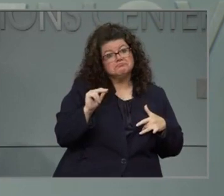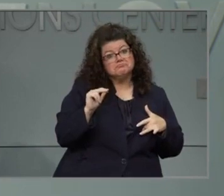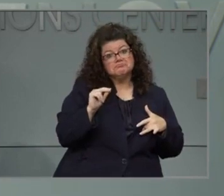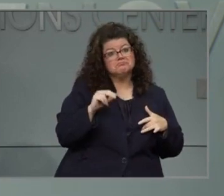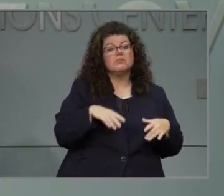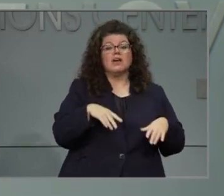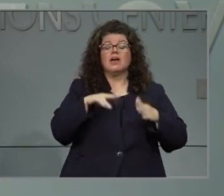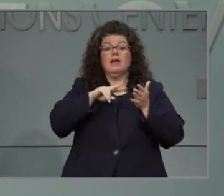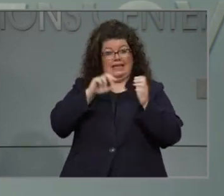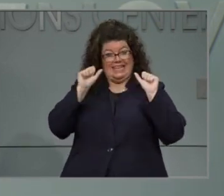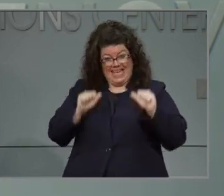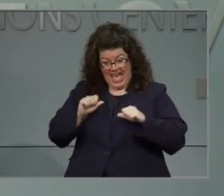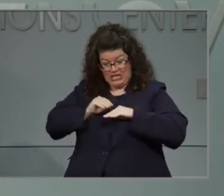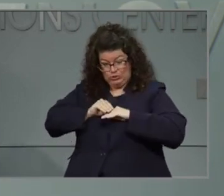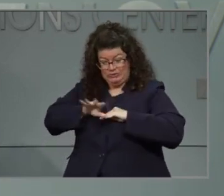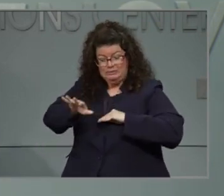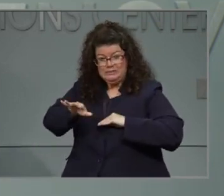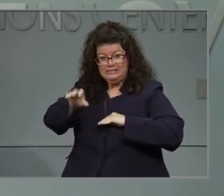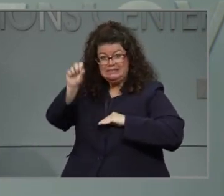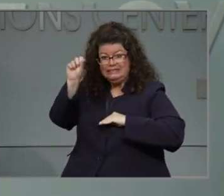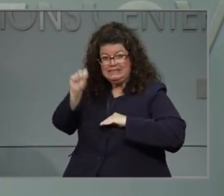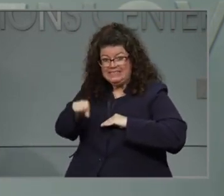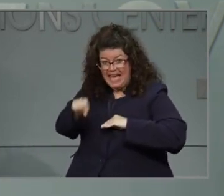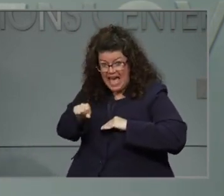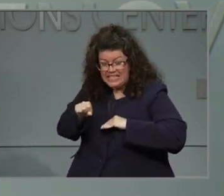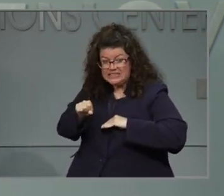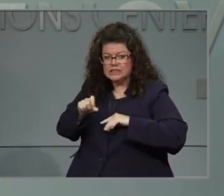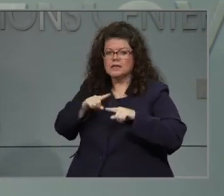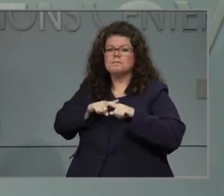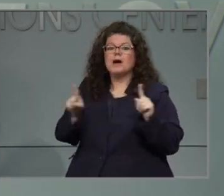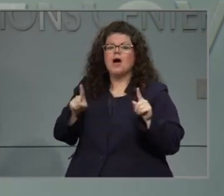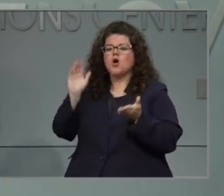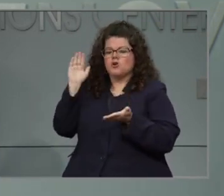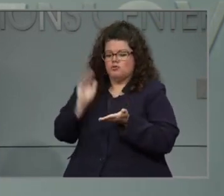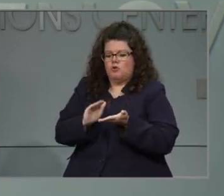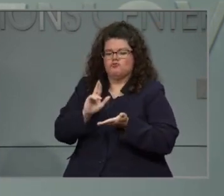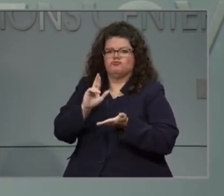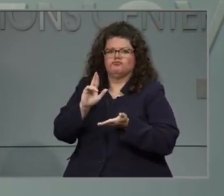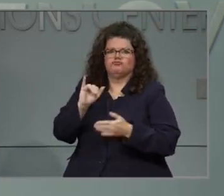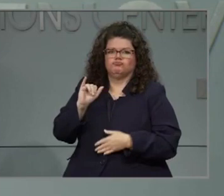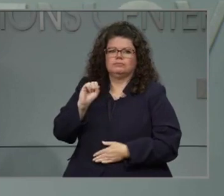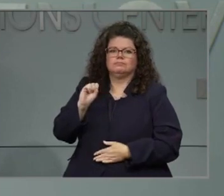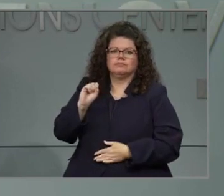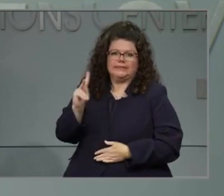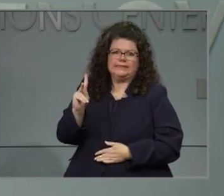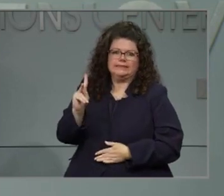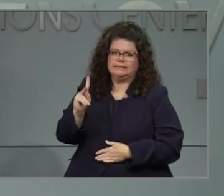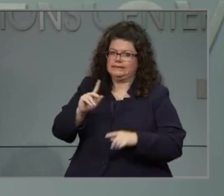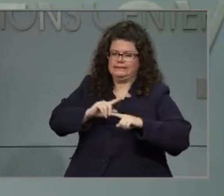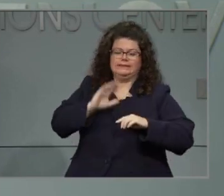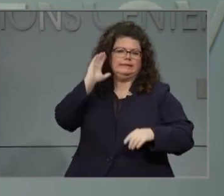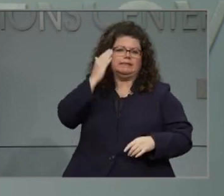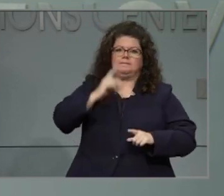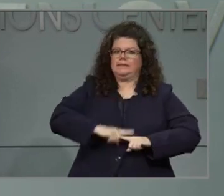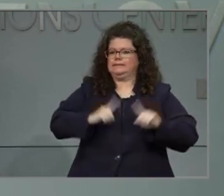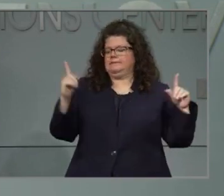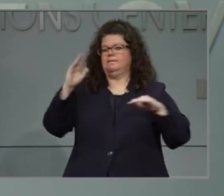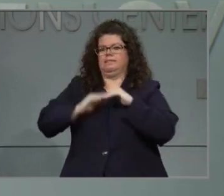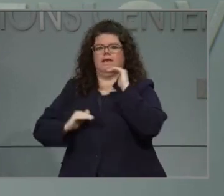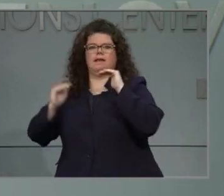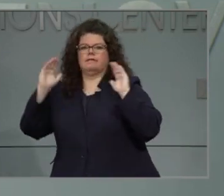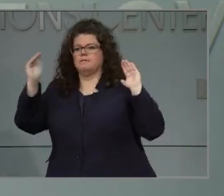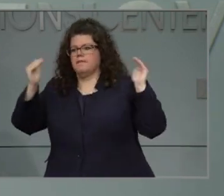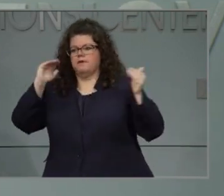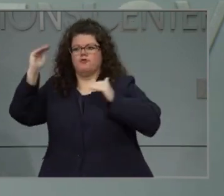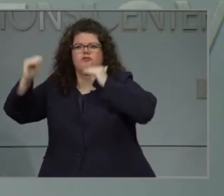mean that they don't transmit it at all. It doesn't mean that they can't get it at all. It just seems like there is a differential way in which the virus is impacting